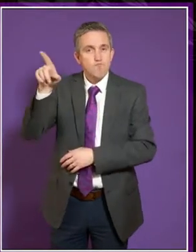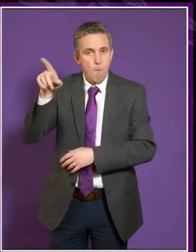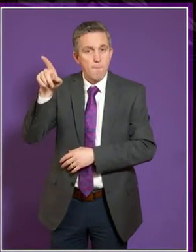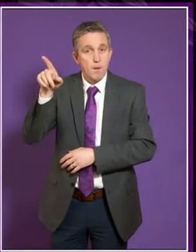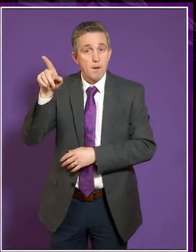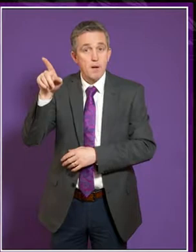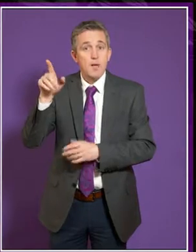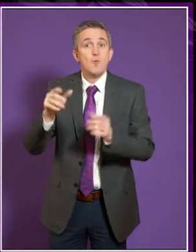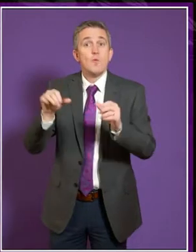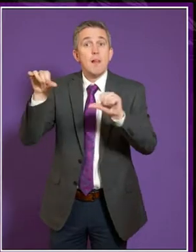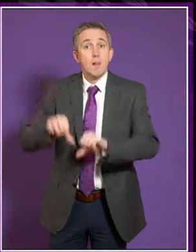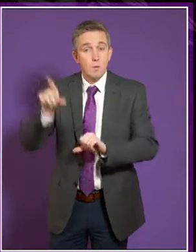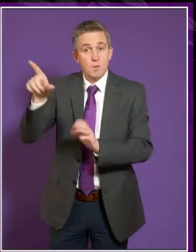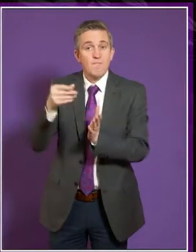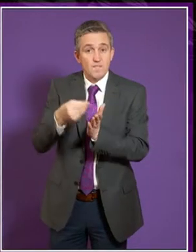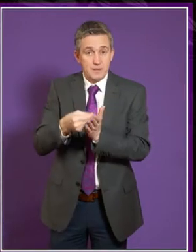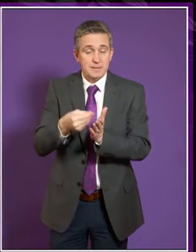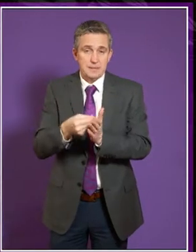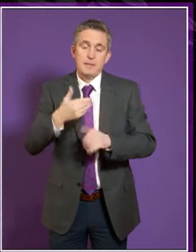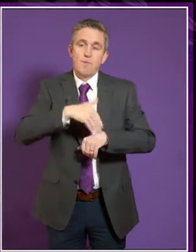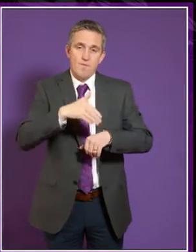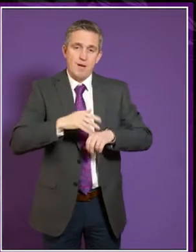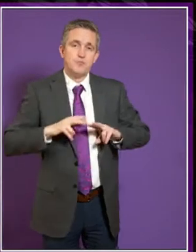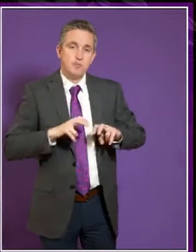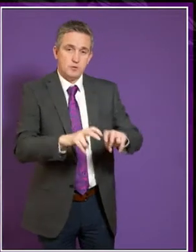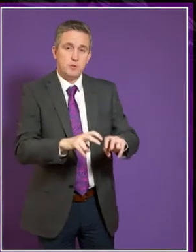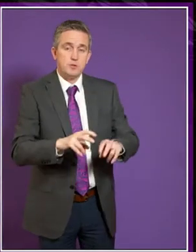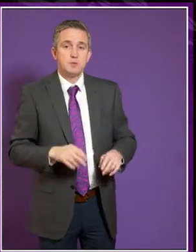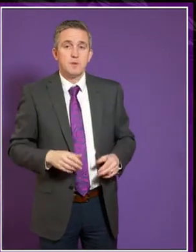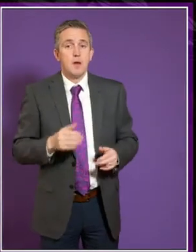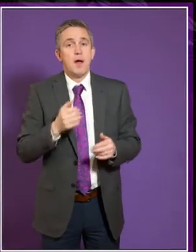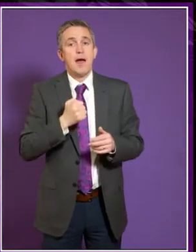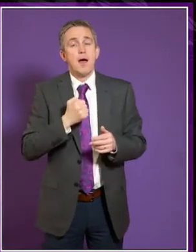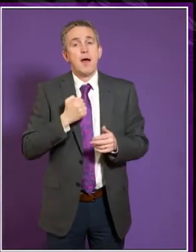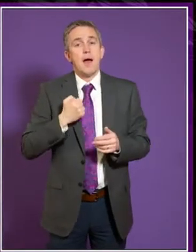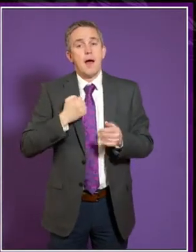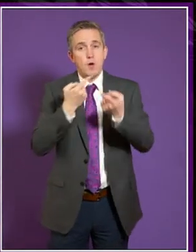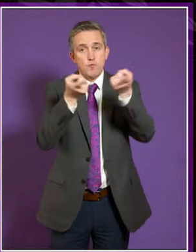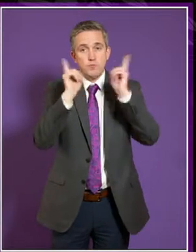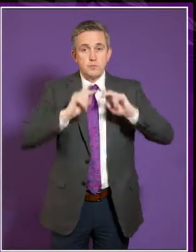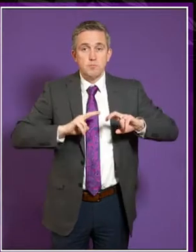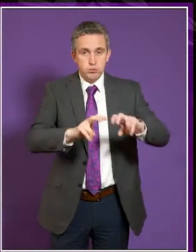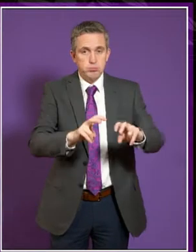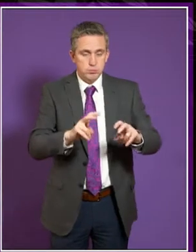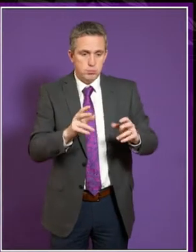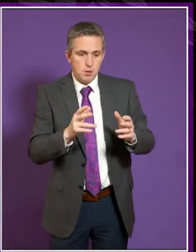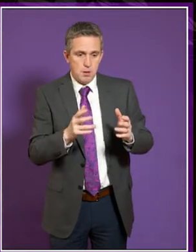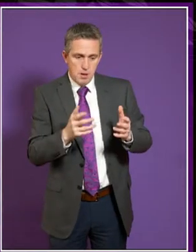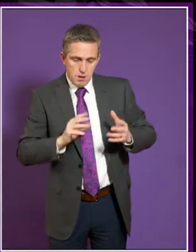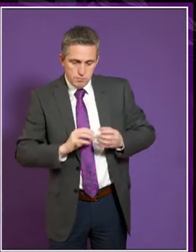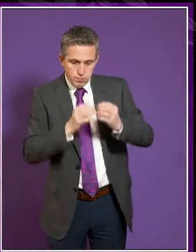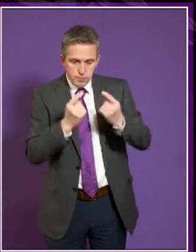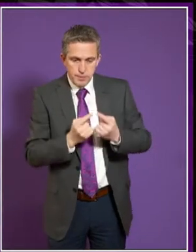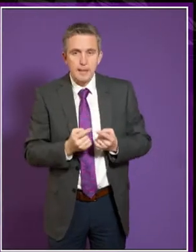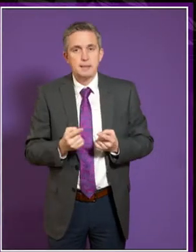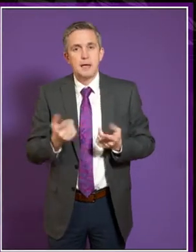you know, could be, you know, but the research that happens in our universities does help drive the economy, I mean, through